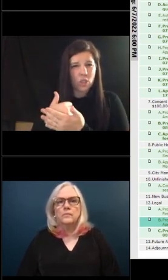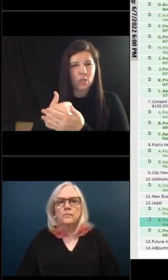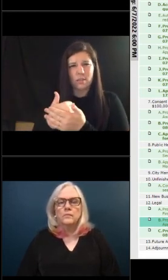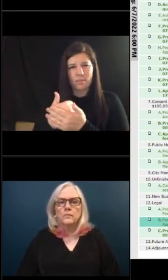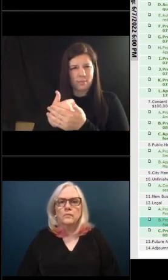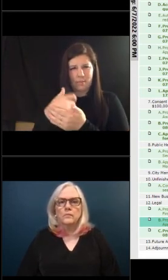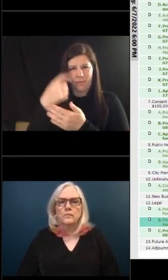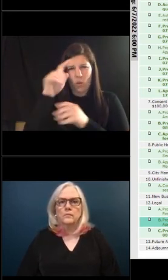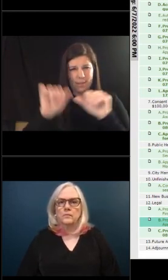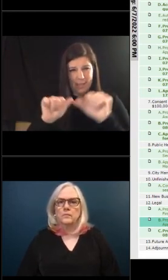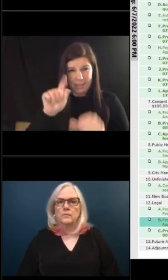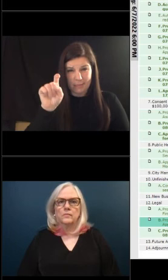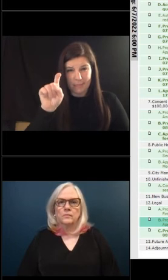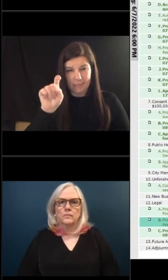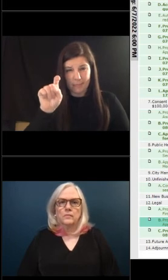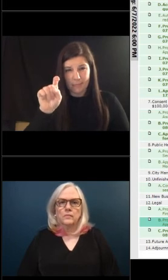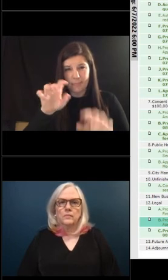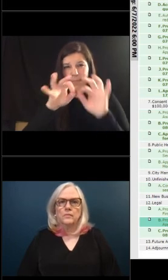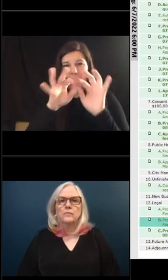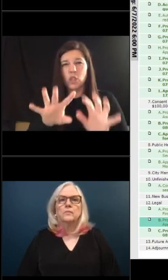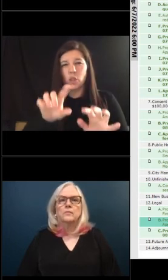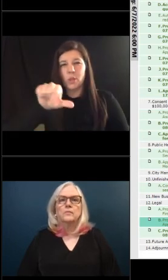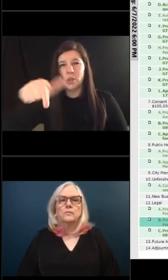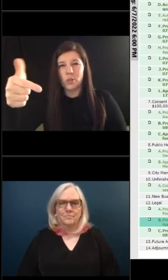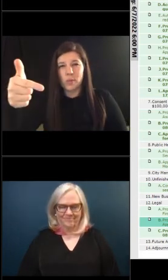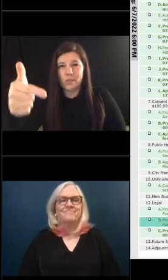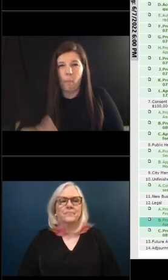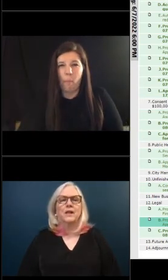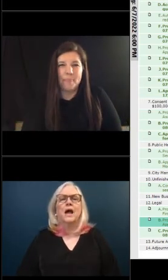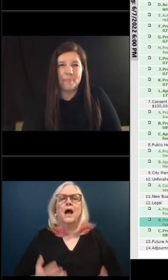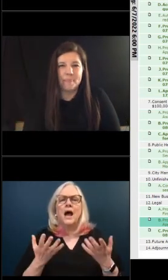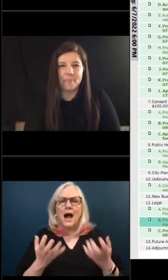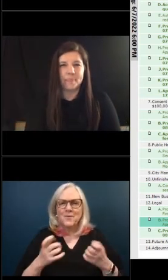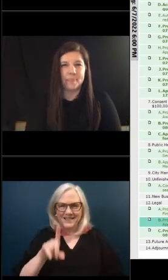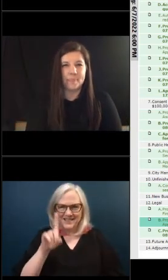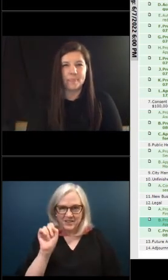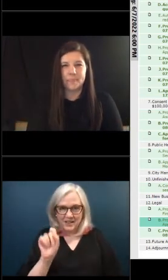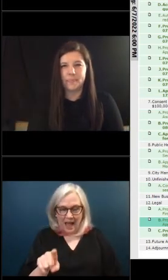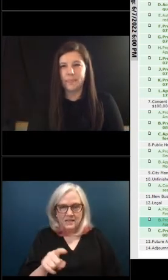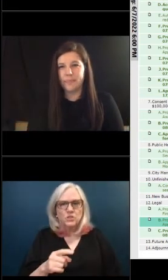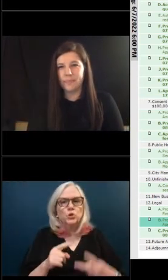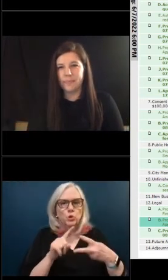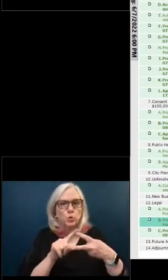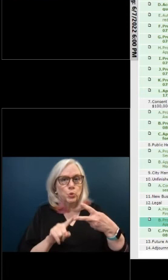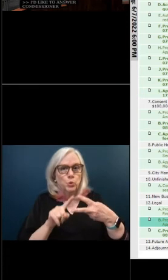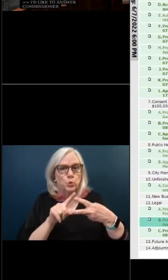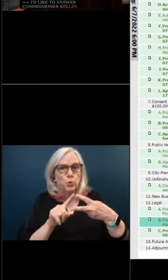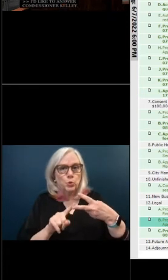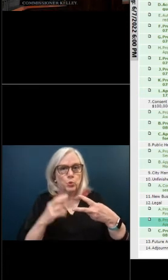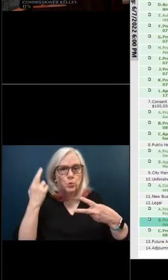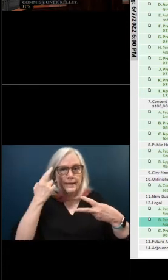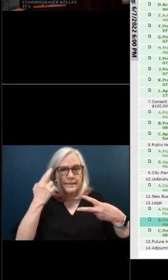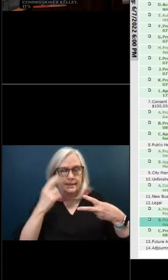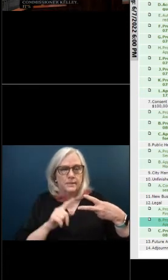assessment i'd like to answer commissioner kelly uh it's twofold first of all uh